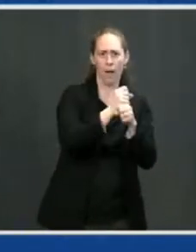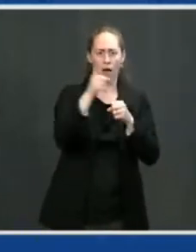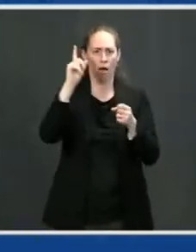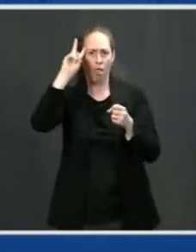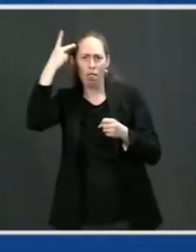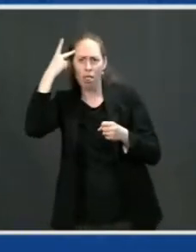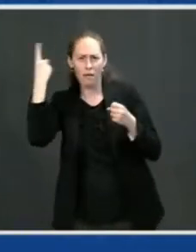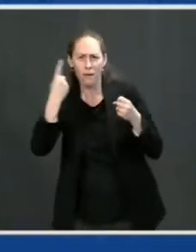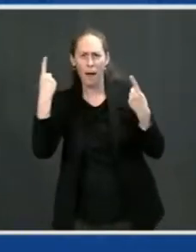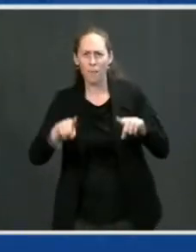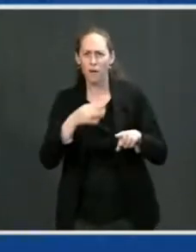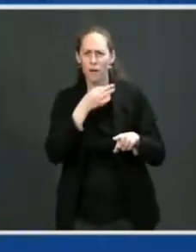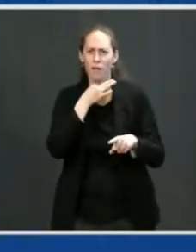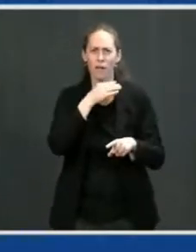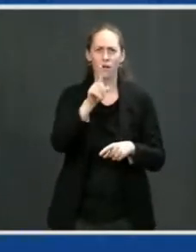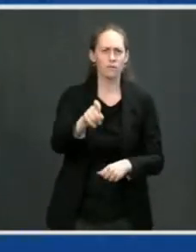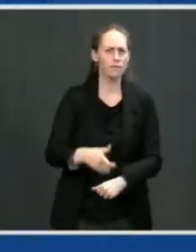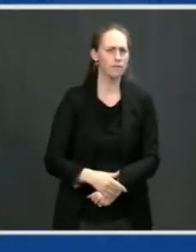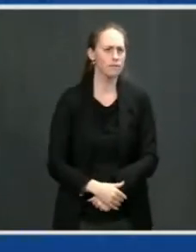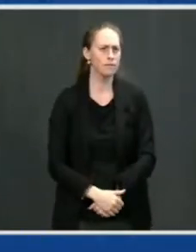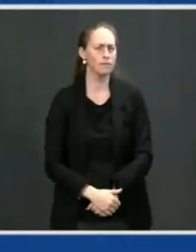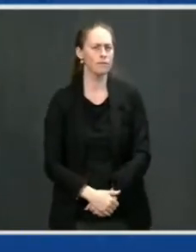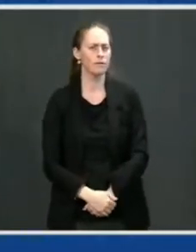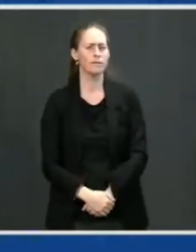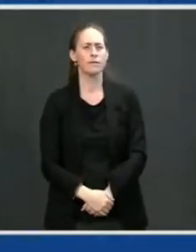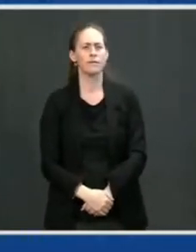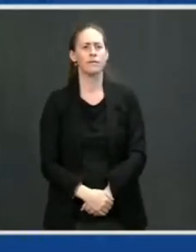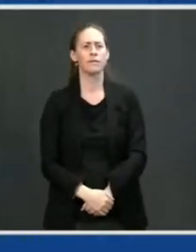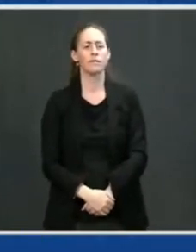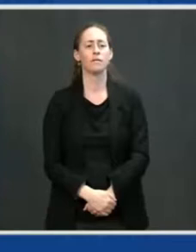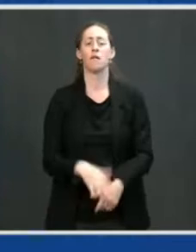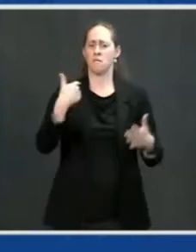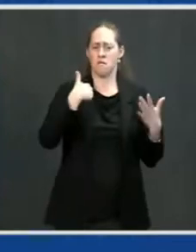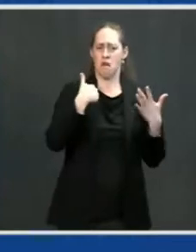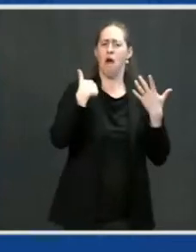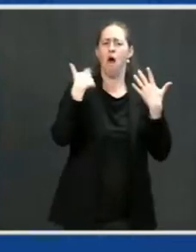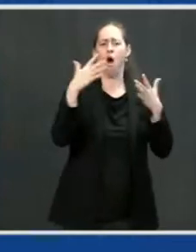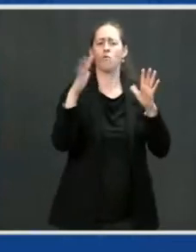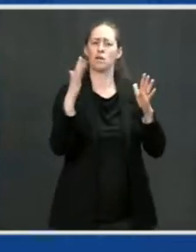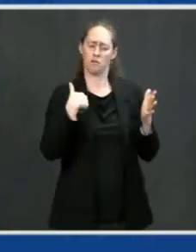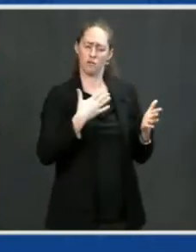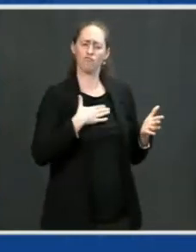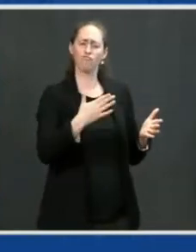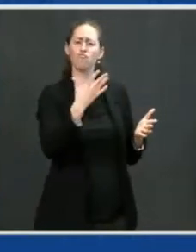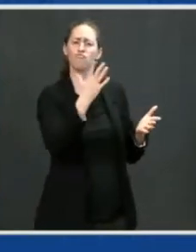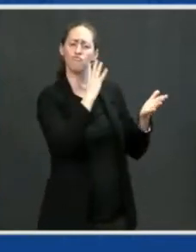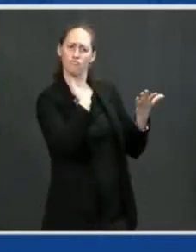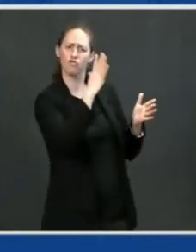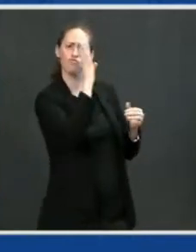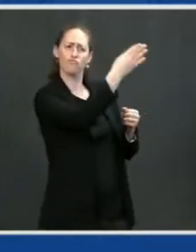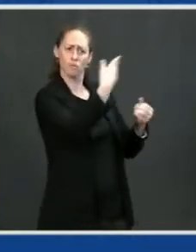We indicated we would talk about it. I laid out, as I said, very simply. I told, I said during the campaign.